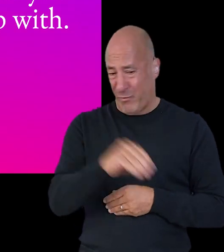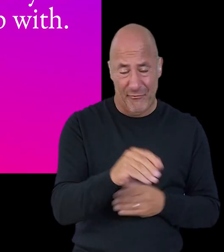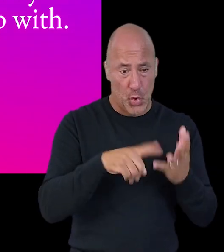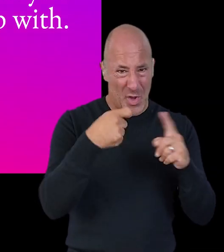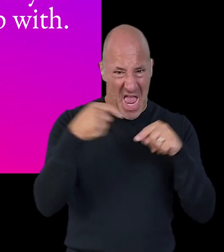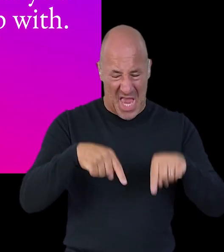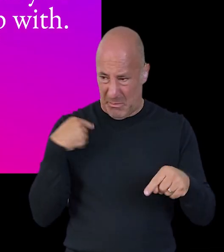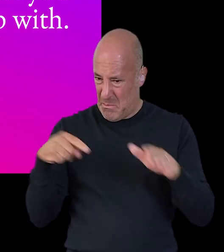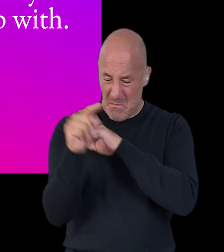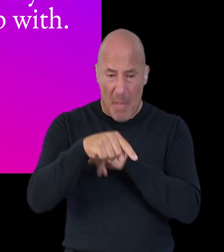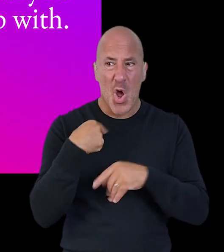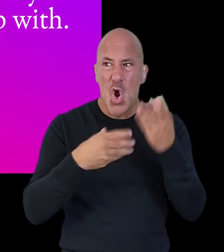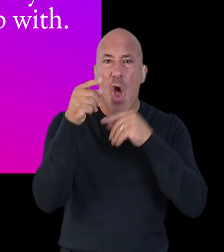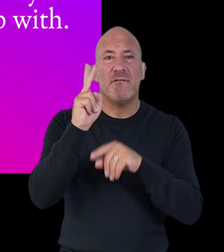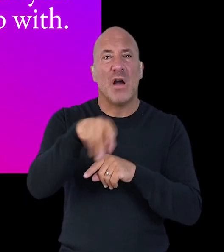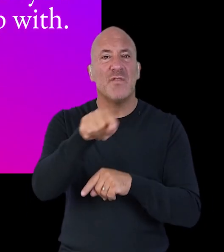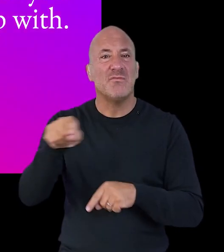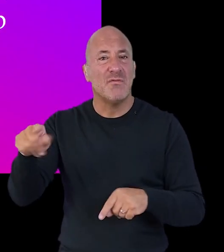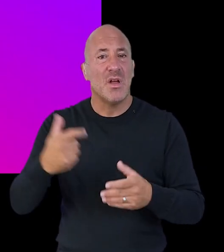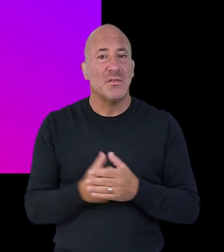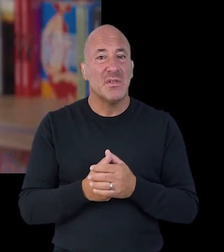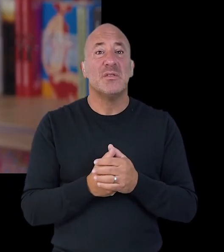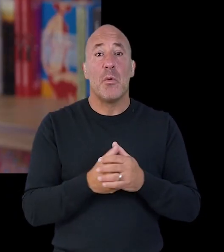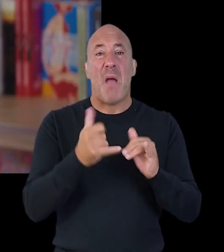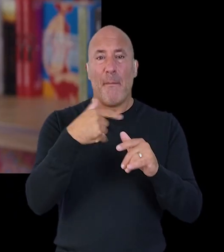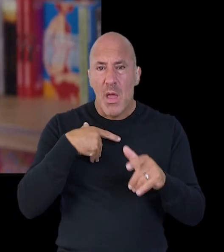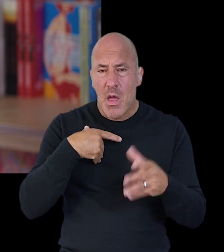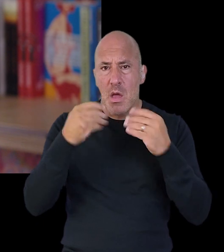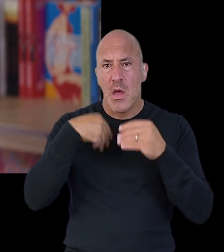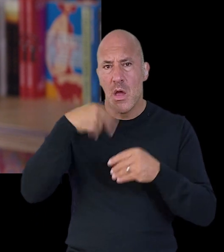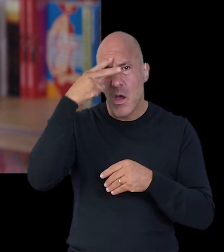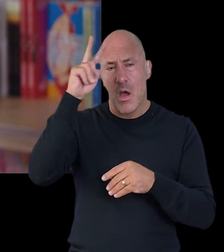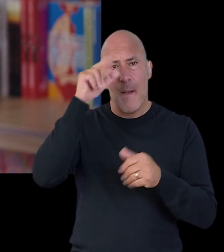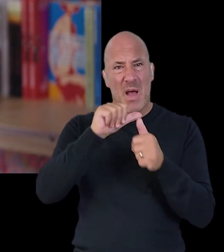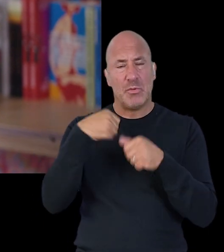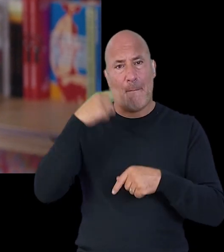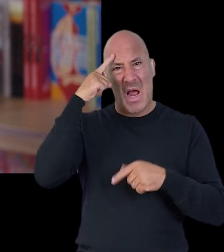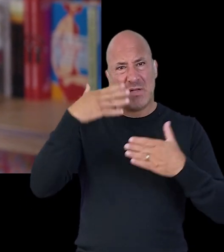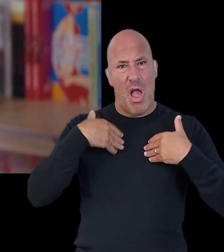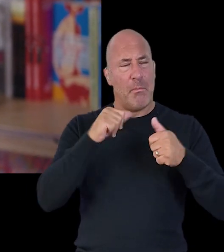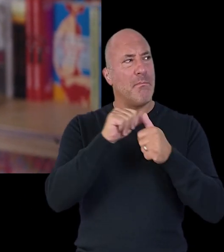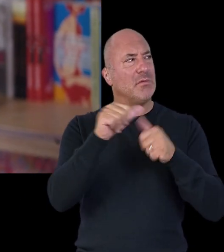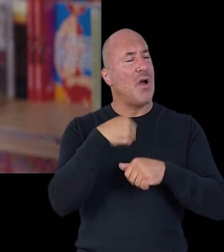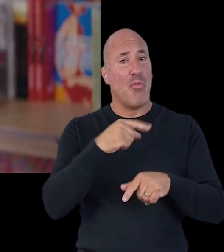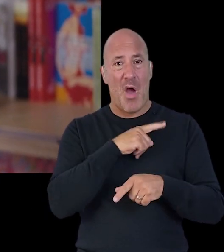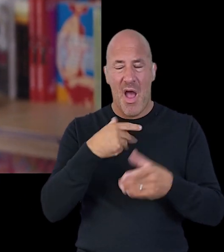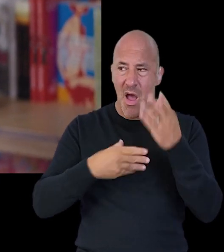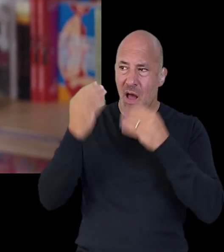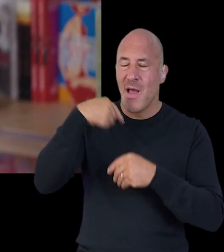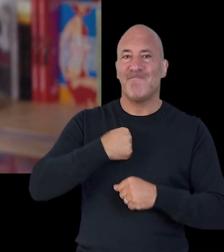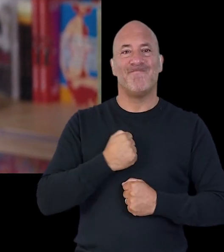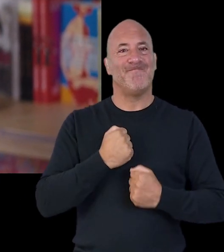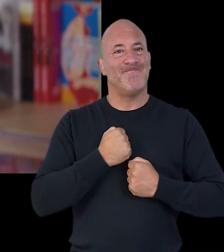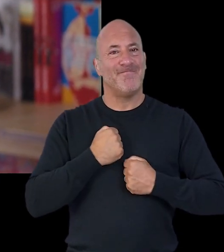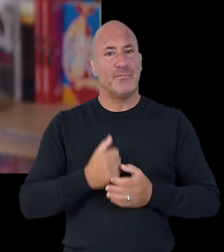but you've got to know these words now you're in the uk tell them if it has changed your mindset and or mental health to have a better